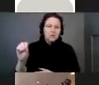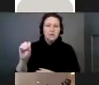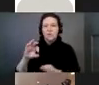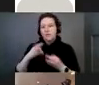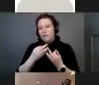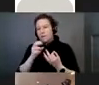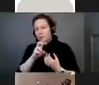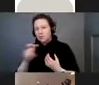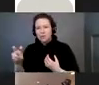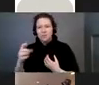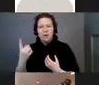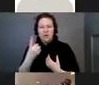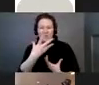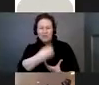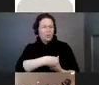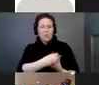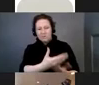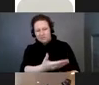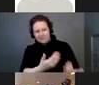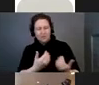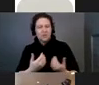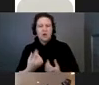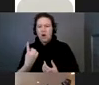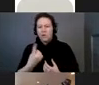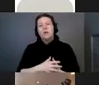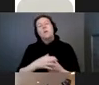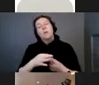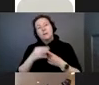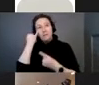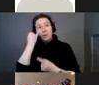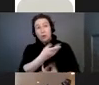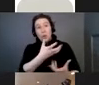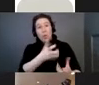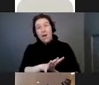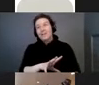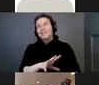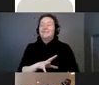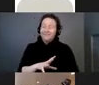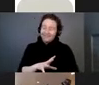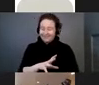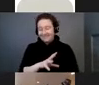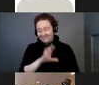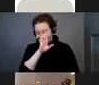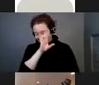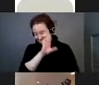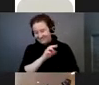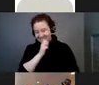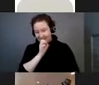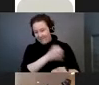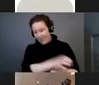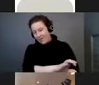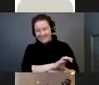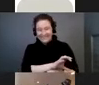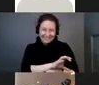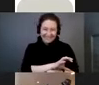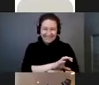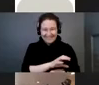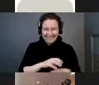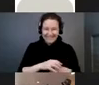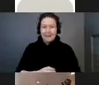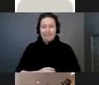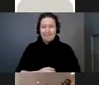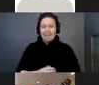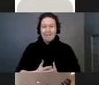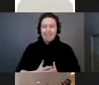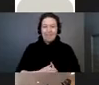that, we're always trying to include her in everything. Unless it's something she doesn't want to do. But then we don't make her do that kind of